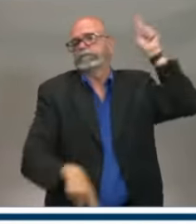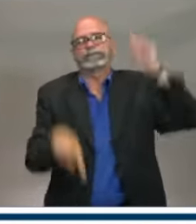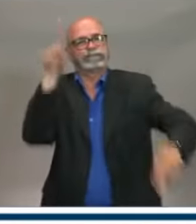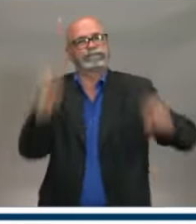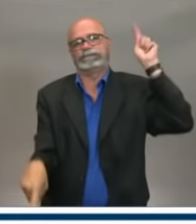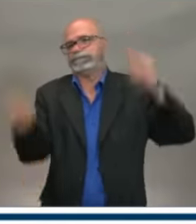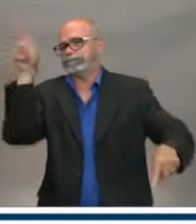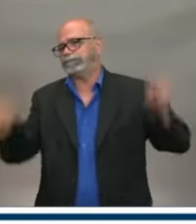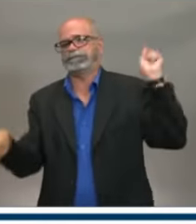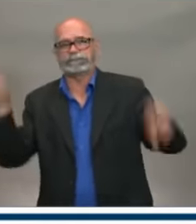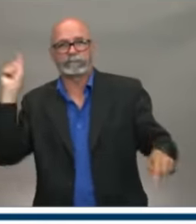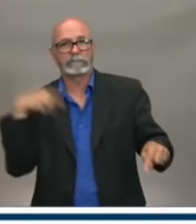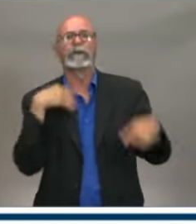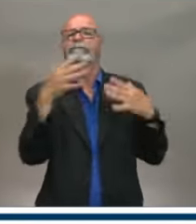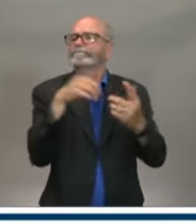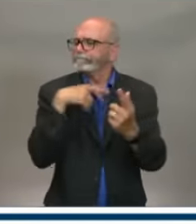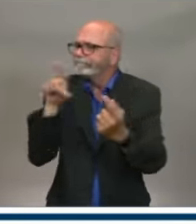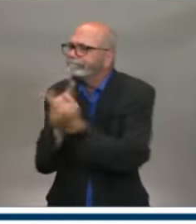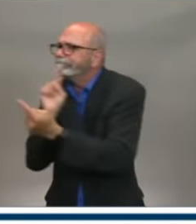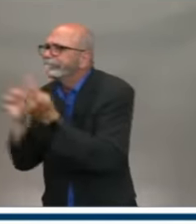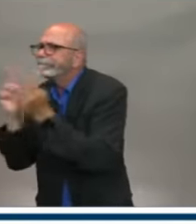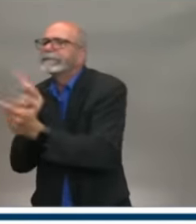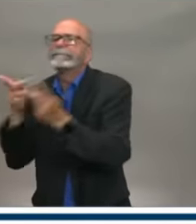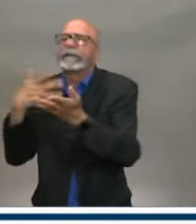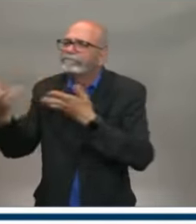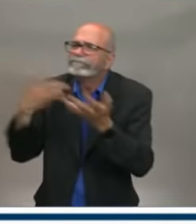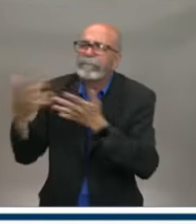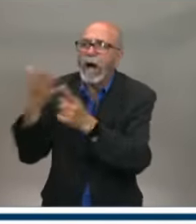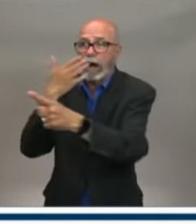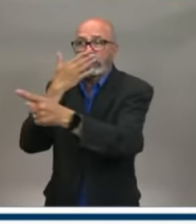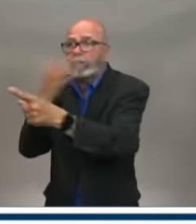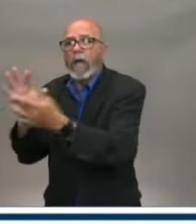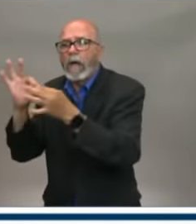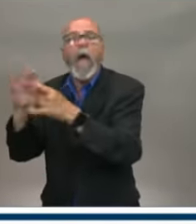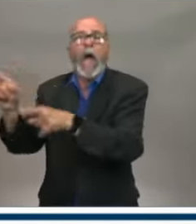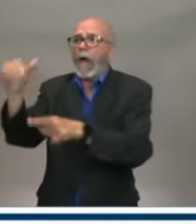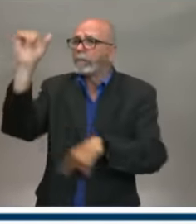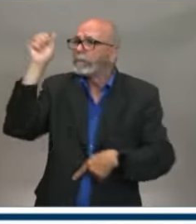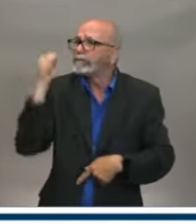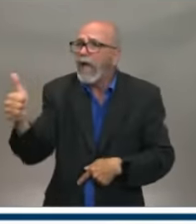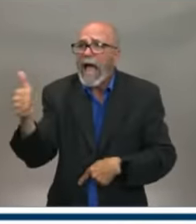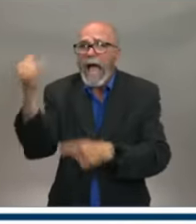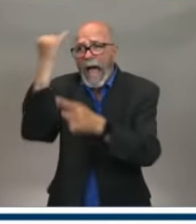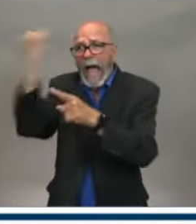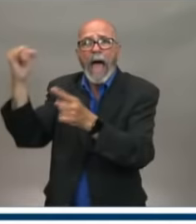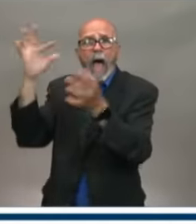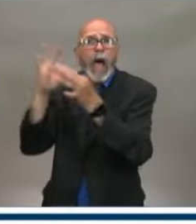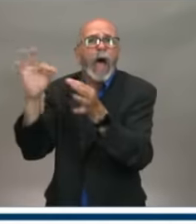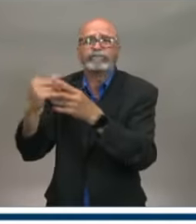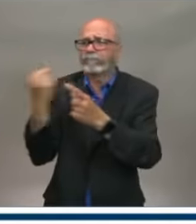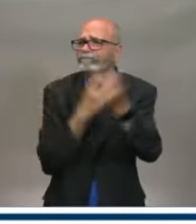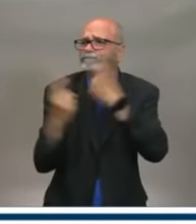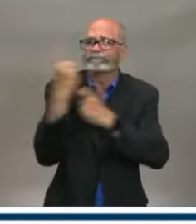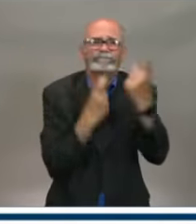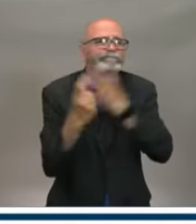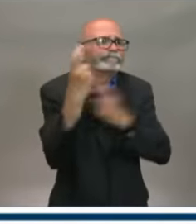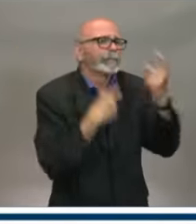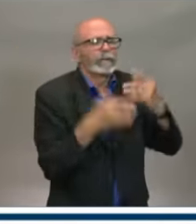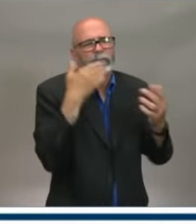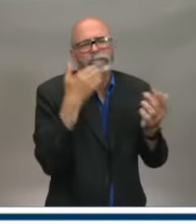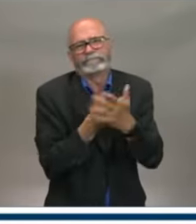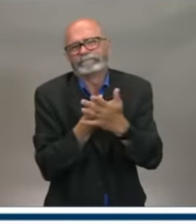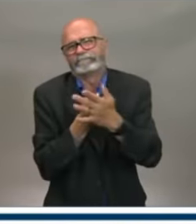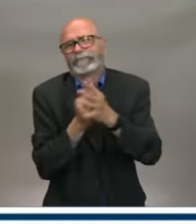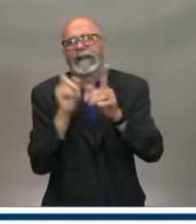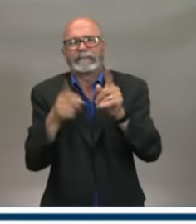all had lots of really good questions and their own observations. And we've had very productive discussions about how they can develop